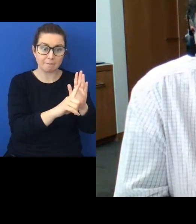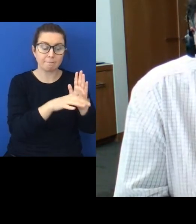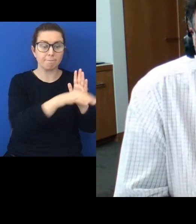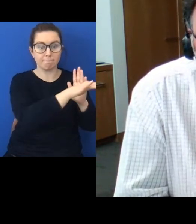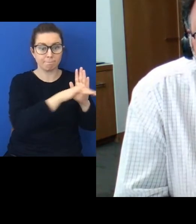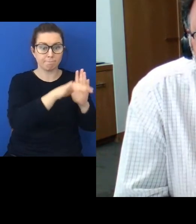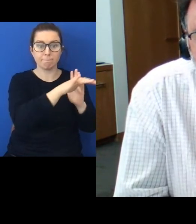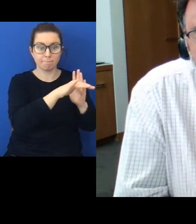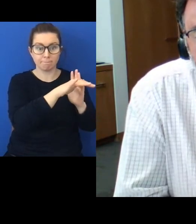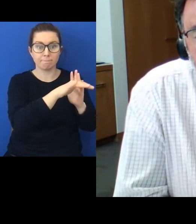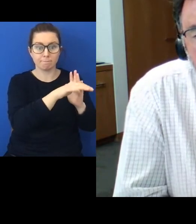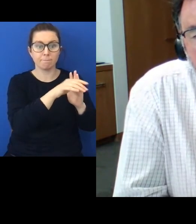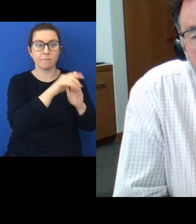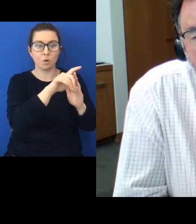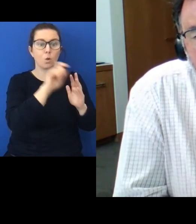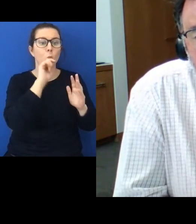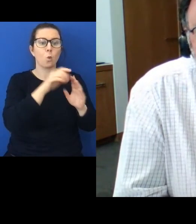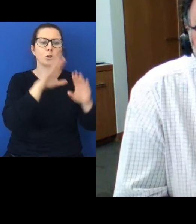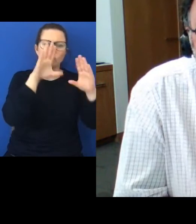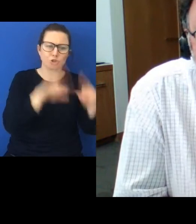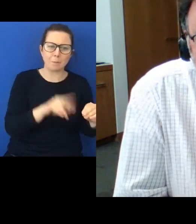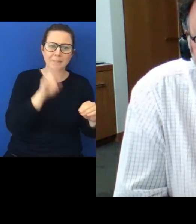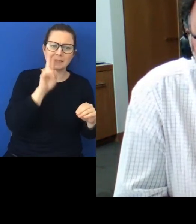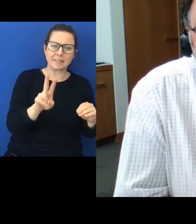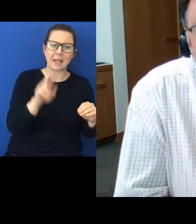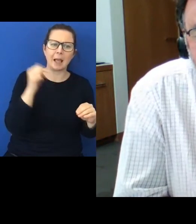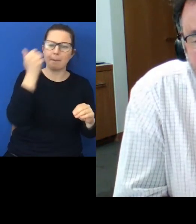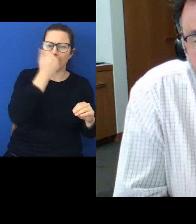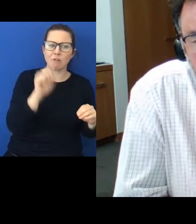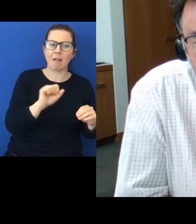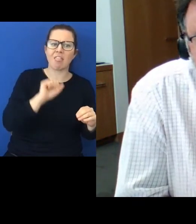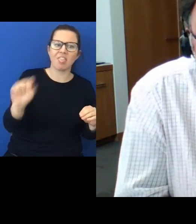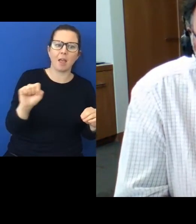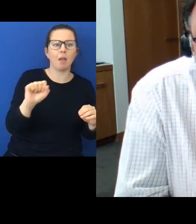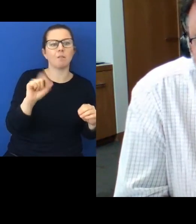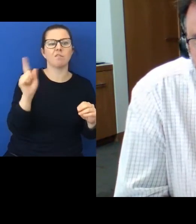will come to stop seeing the Maori perspective as other as alien